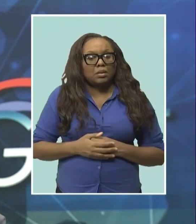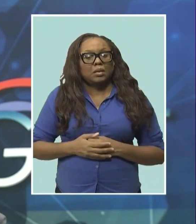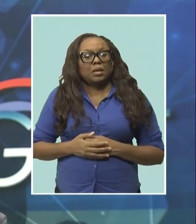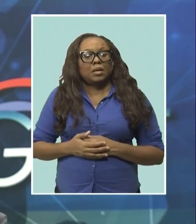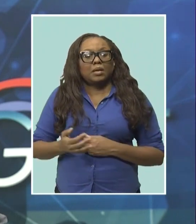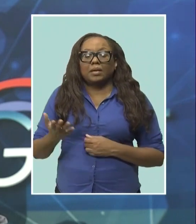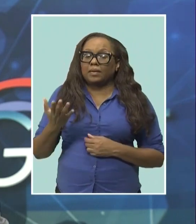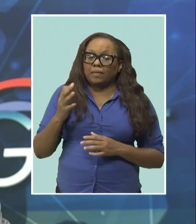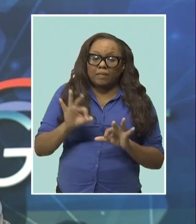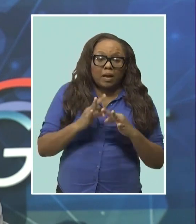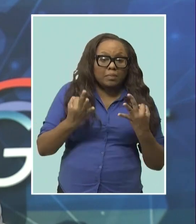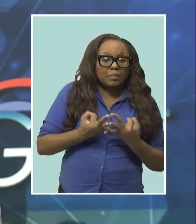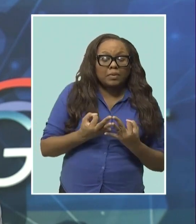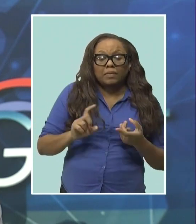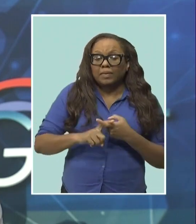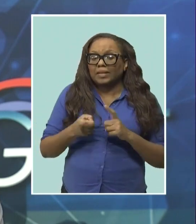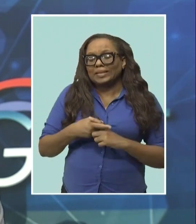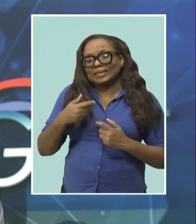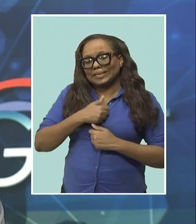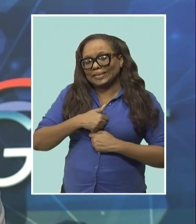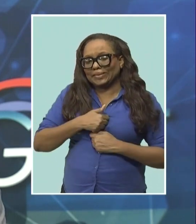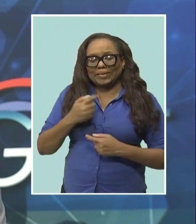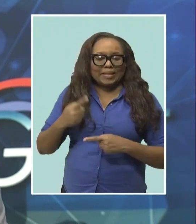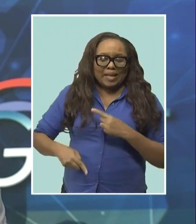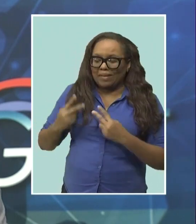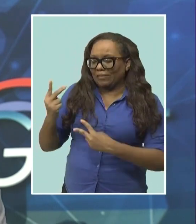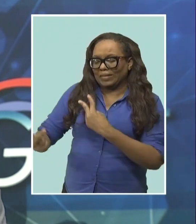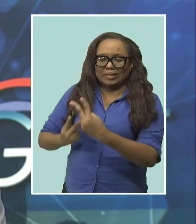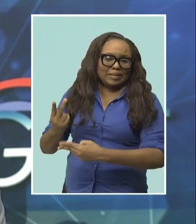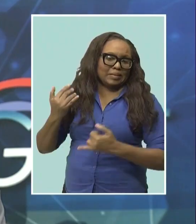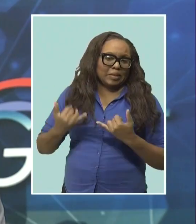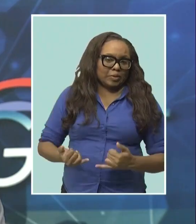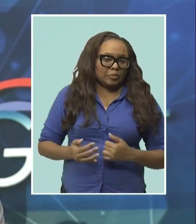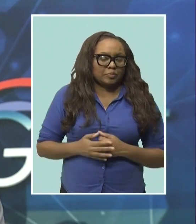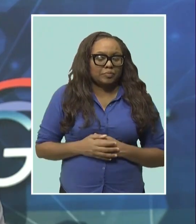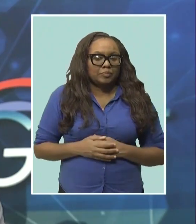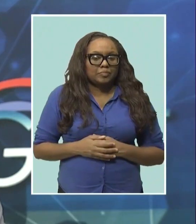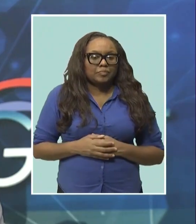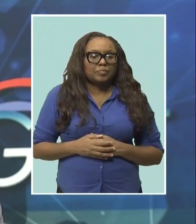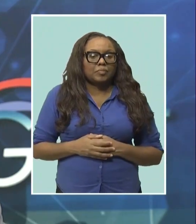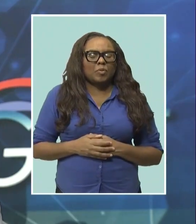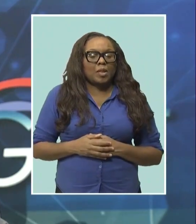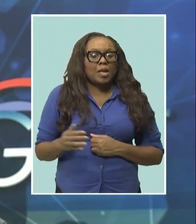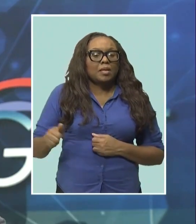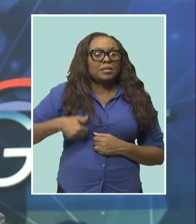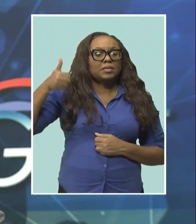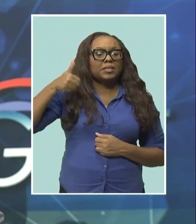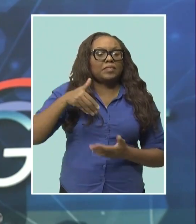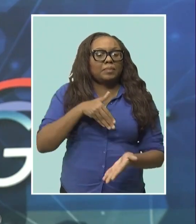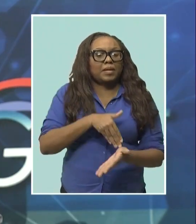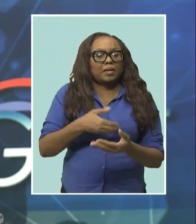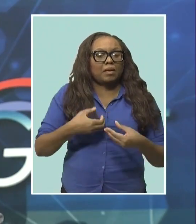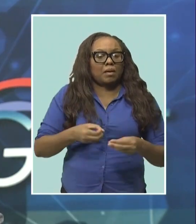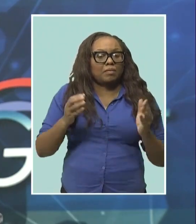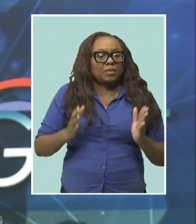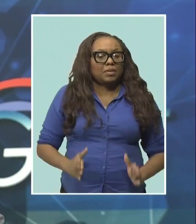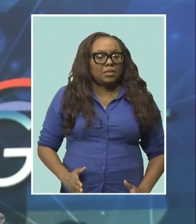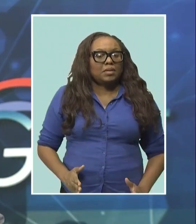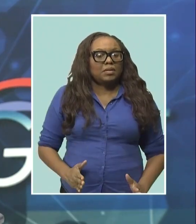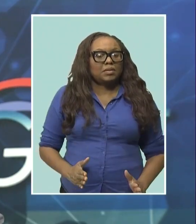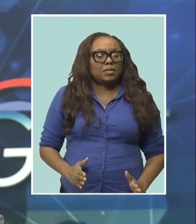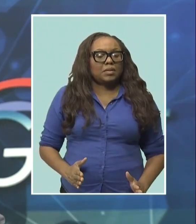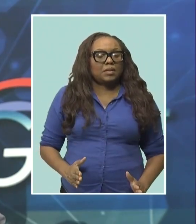friends is deeply regretted. Well, the Chief Medical Officer of Health, Dr. The Most Honourable Kenneth George, is